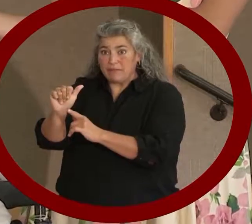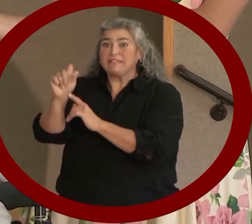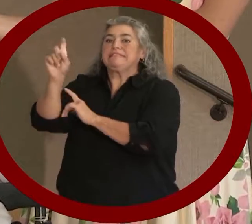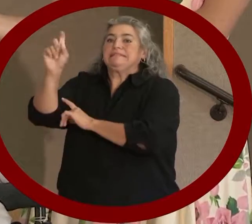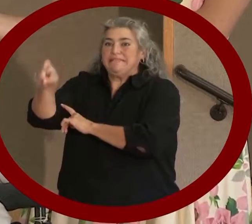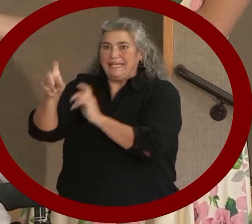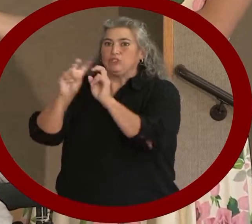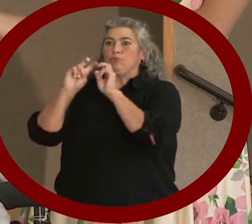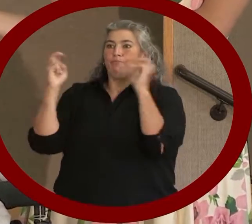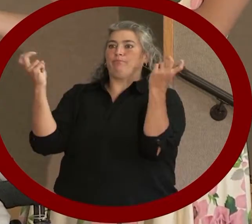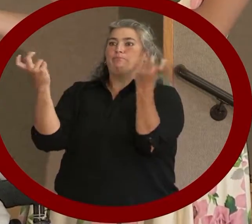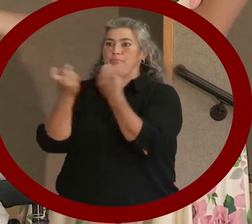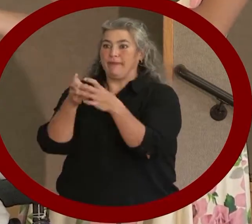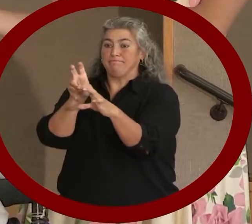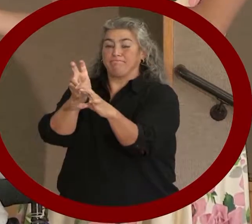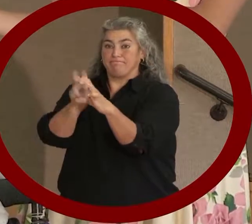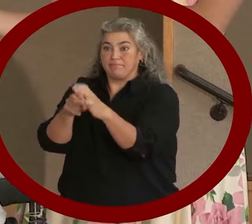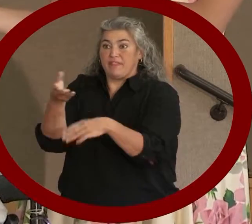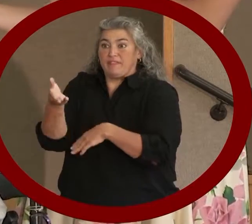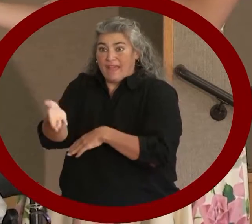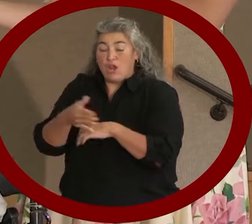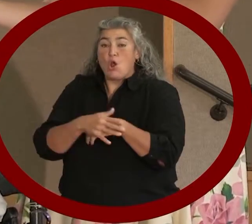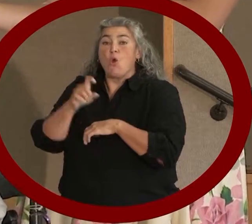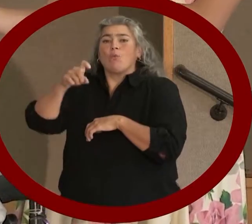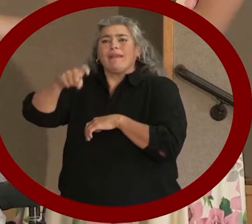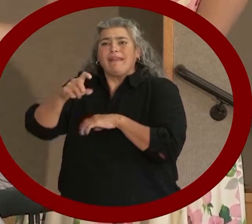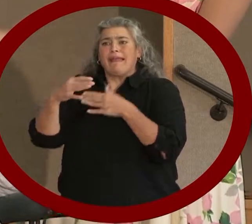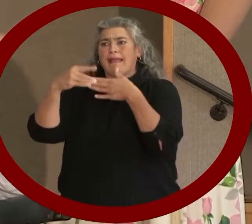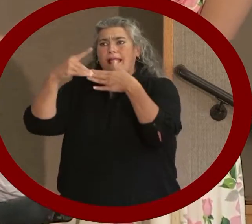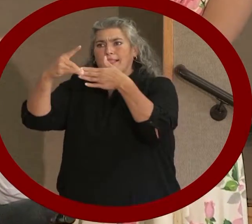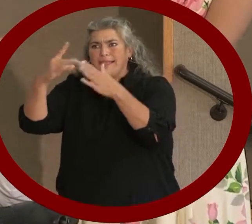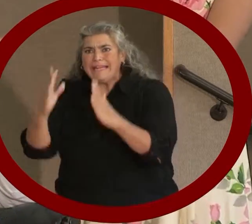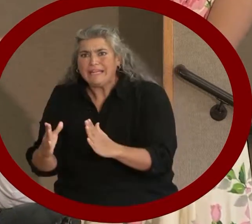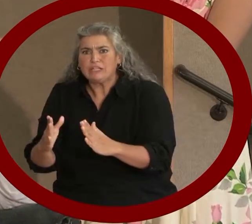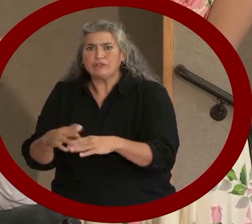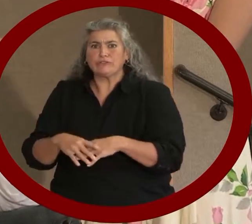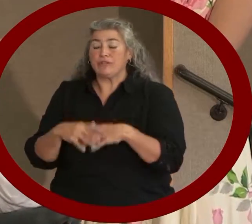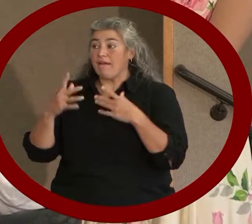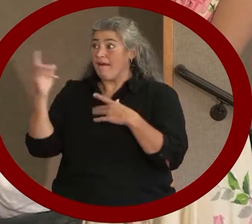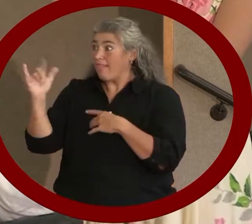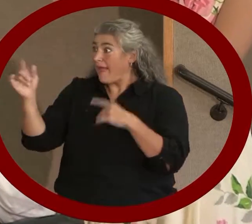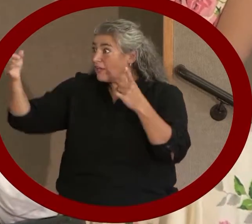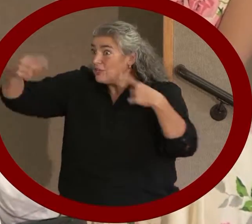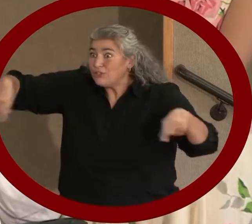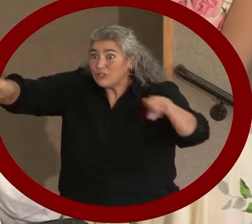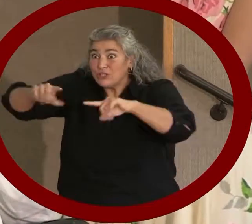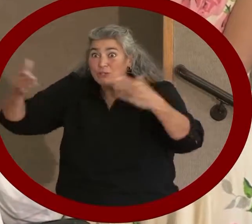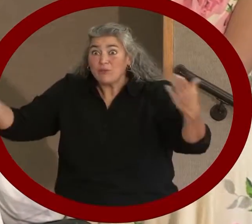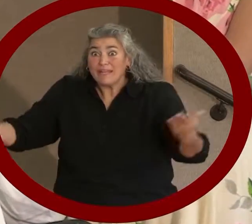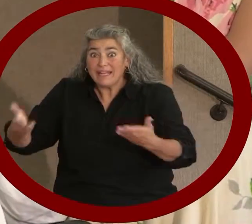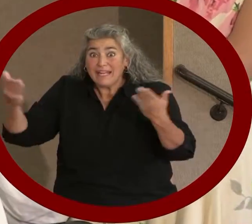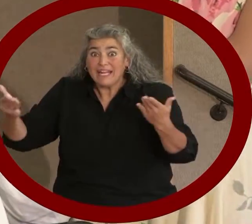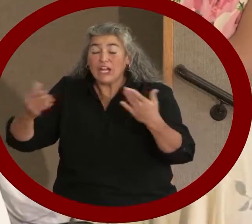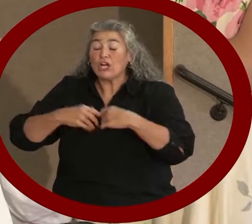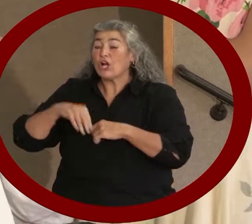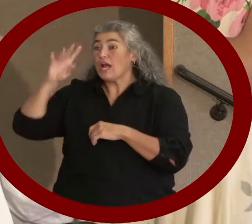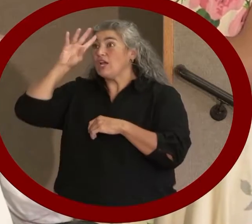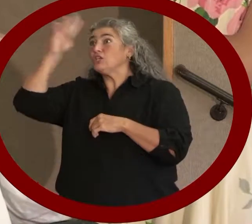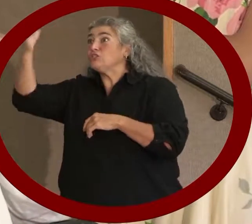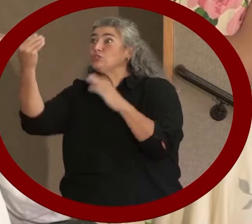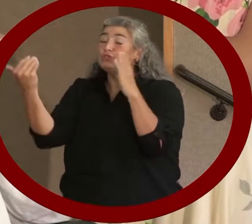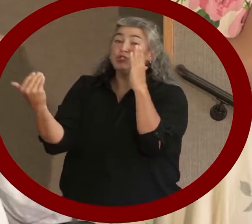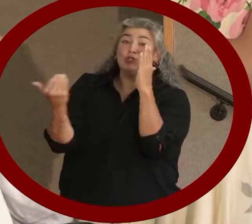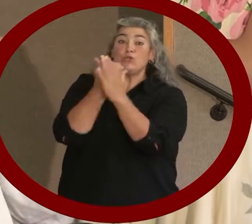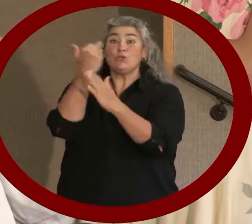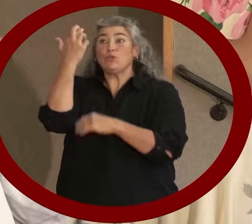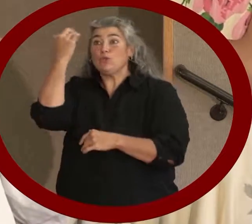leaders, like those nominated today, who will continue to give unique perspectives, come up with new innovations, and bring to the